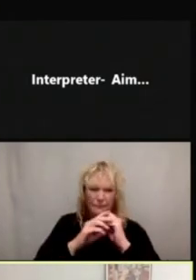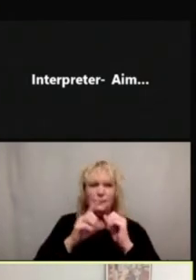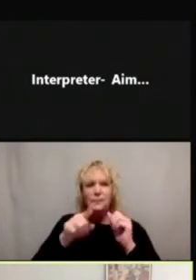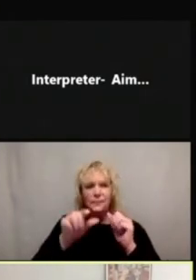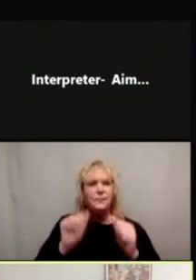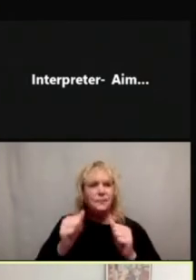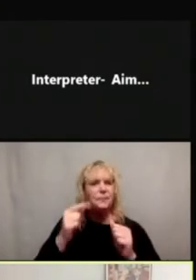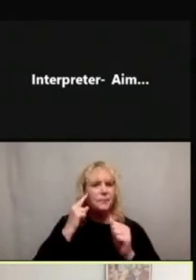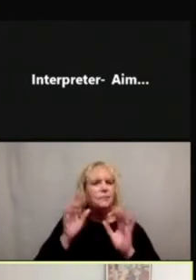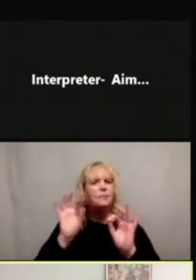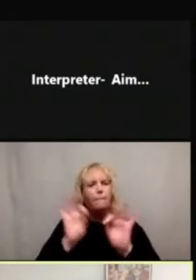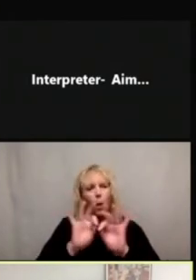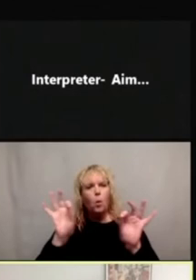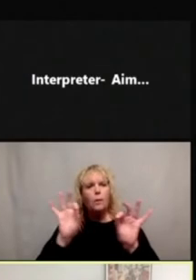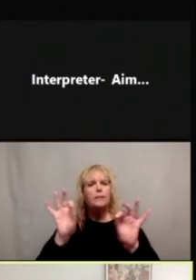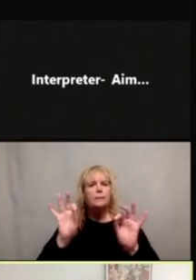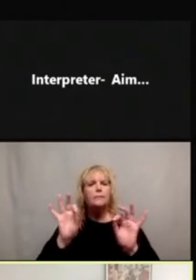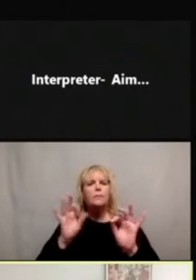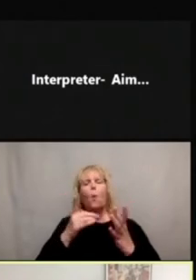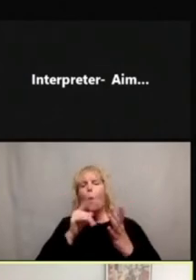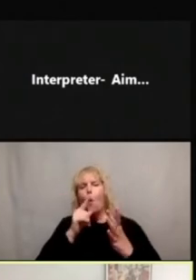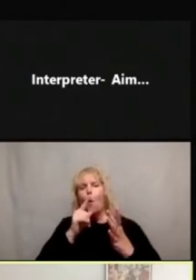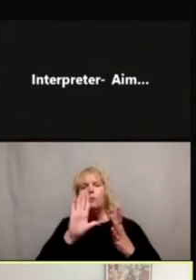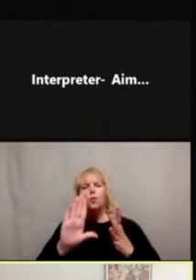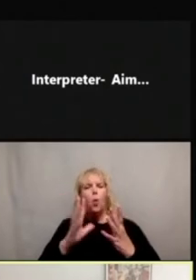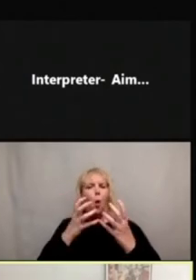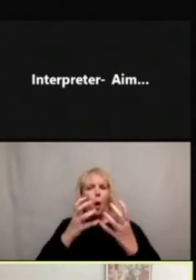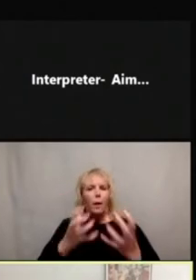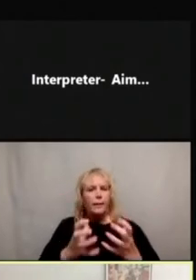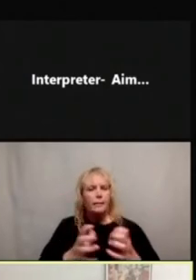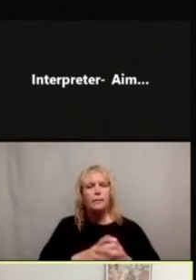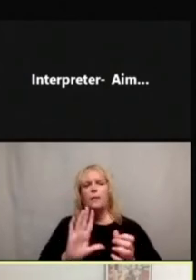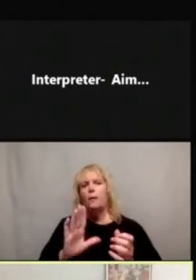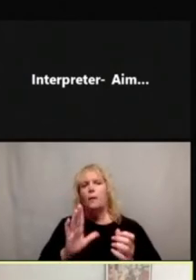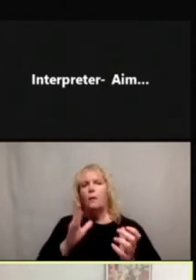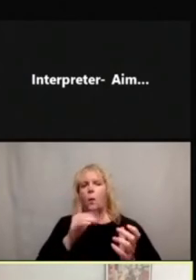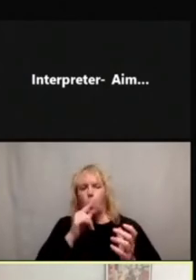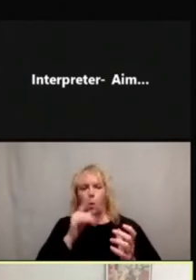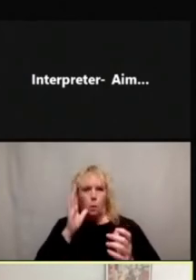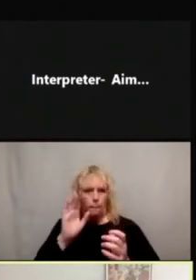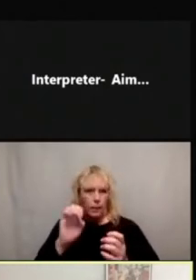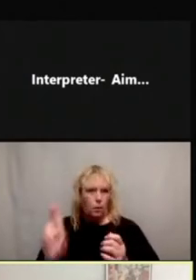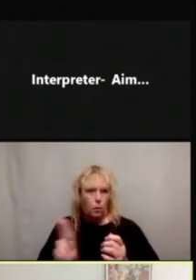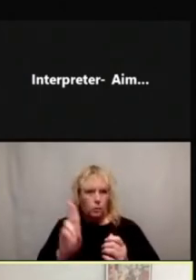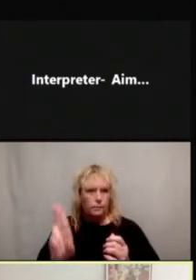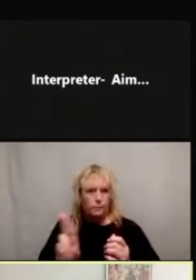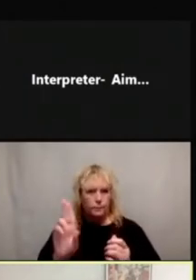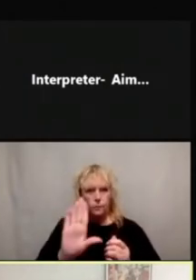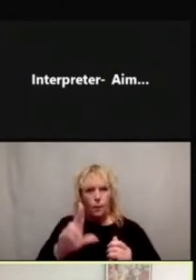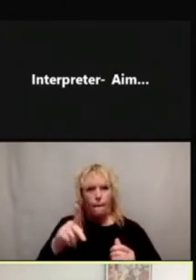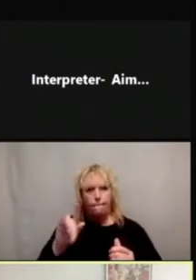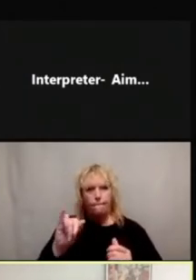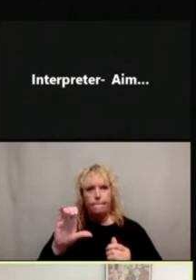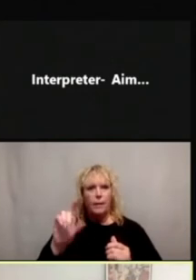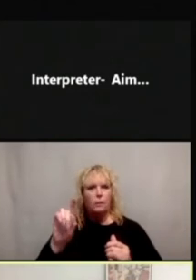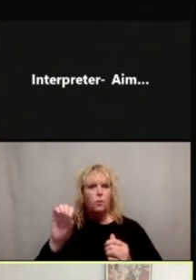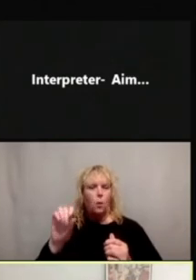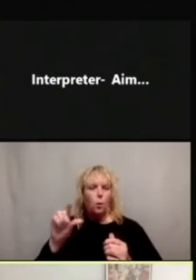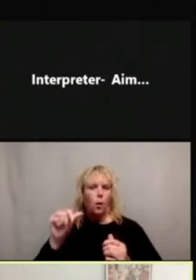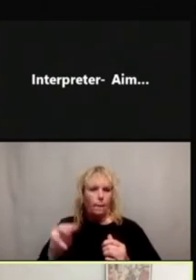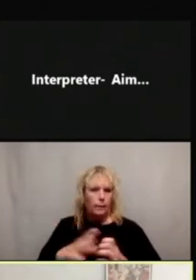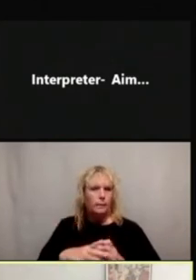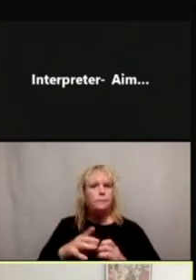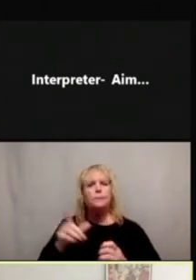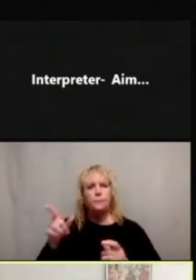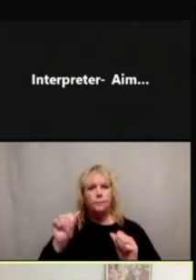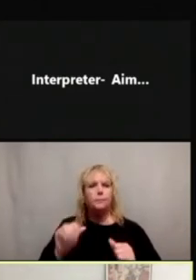who is your priority audience who is going to be using your pictogram. We talked about how pictograms can be a great way